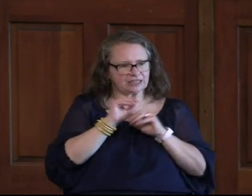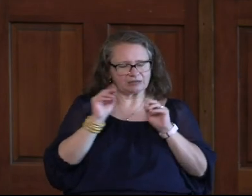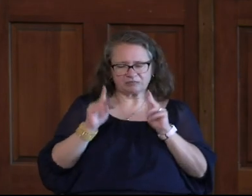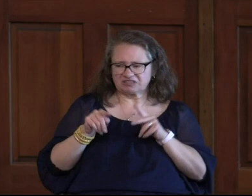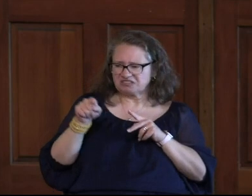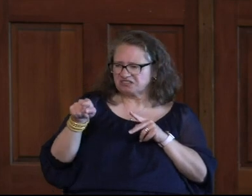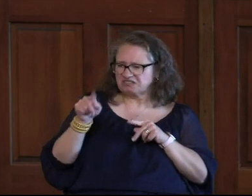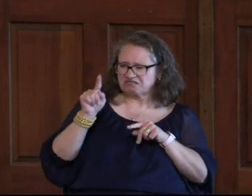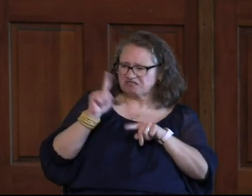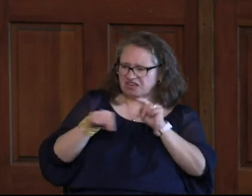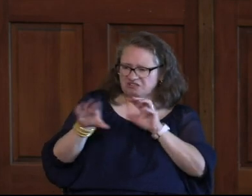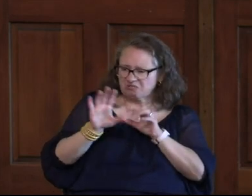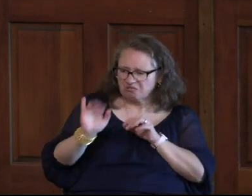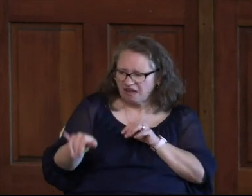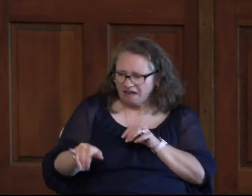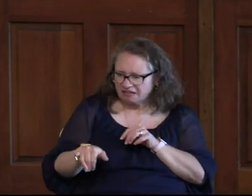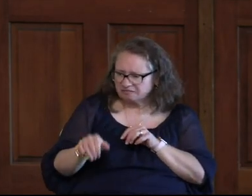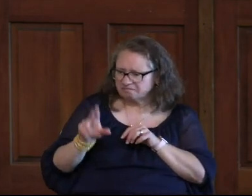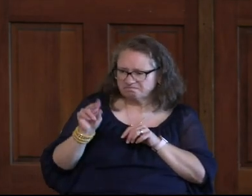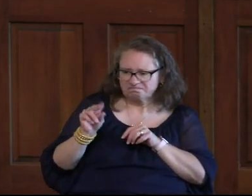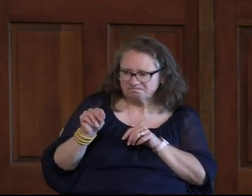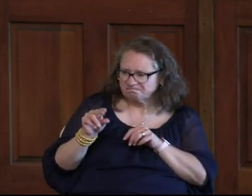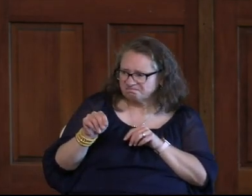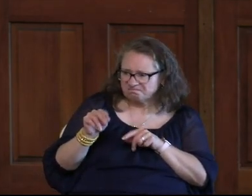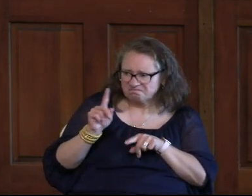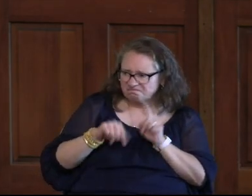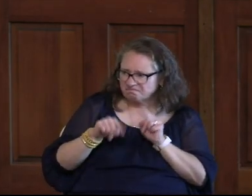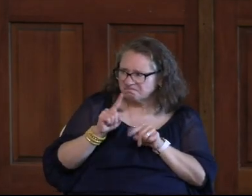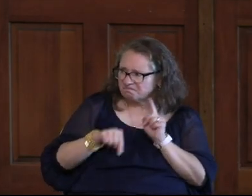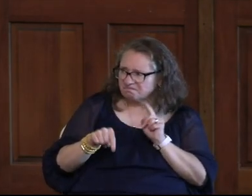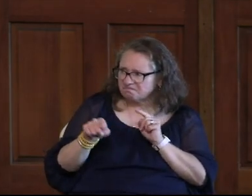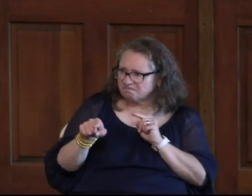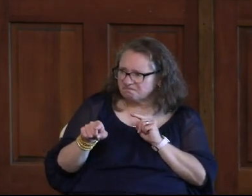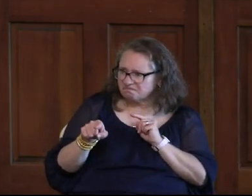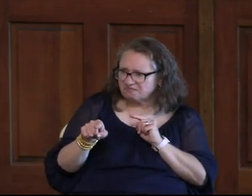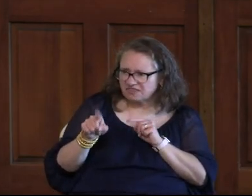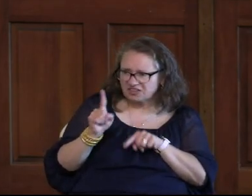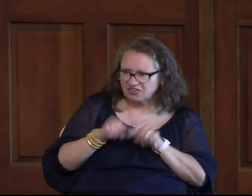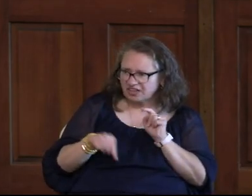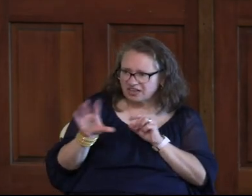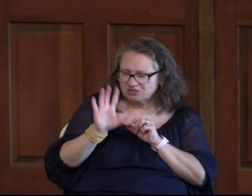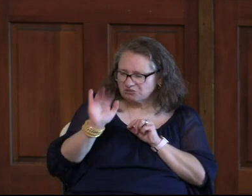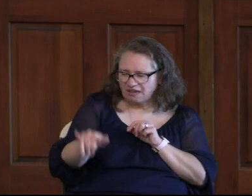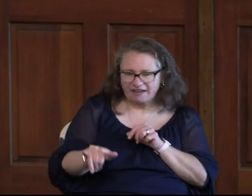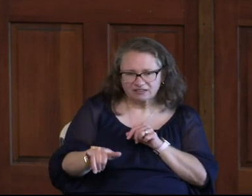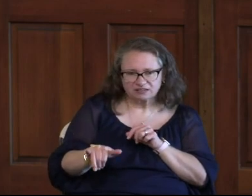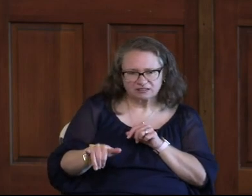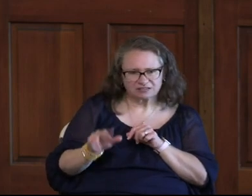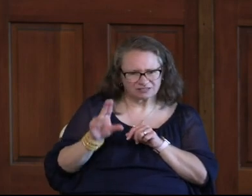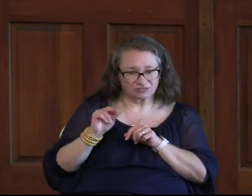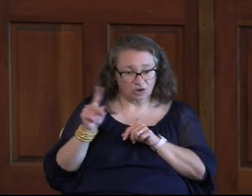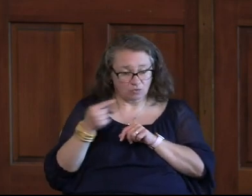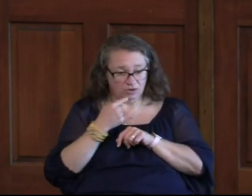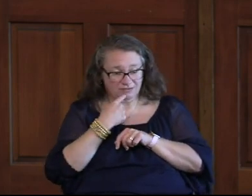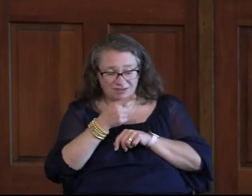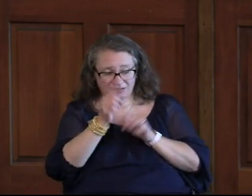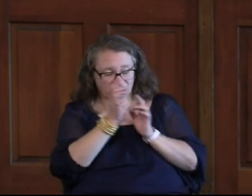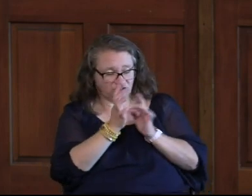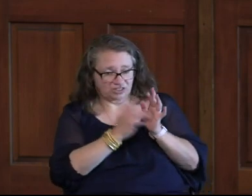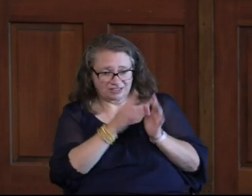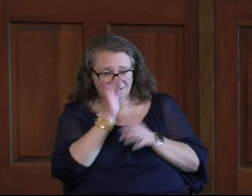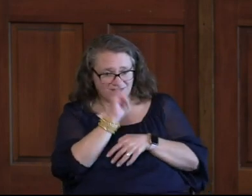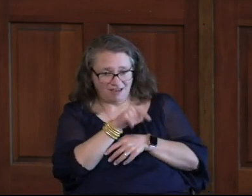Go No You Can't Do That Like Nope You Cannot Nobody Can Tell Jesus That